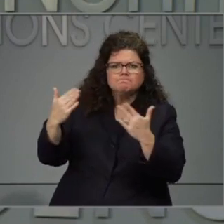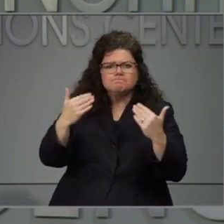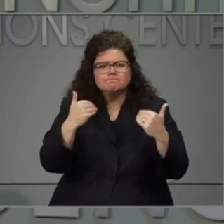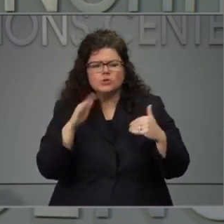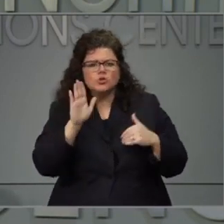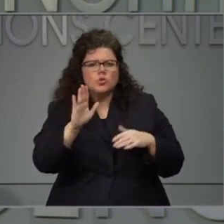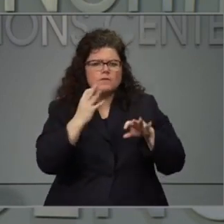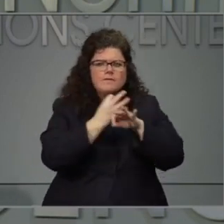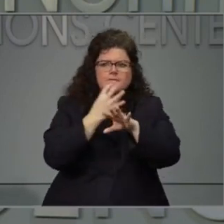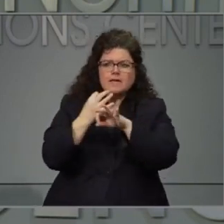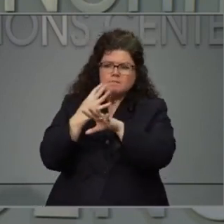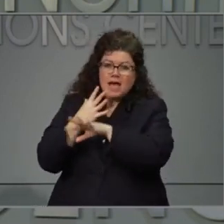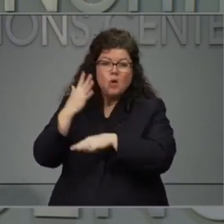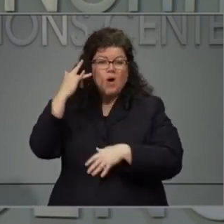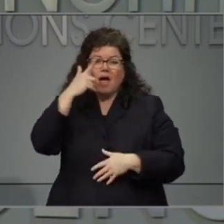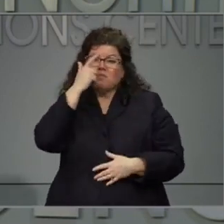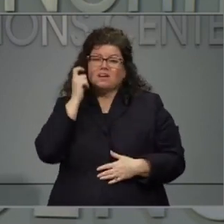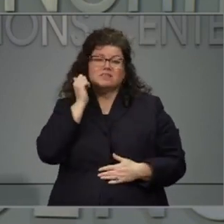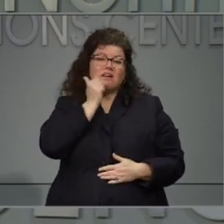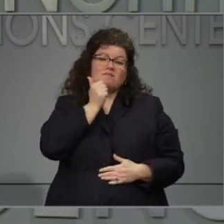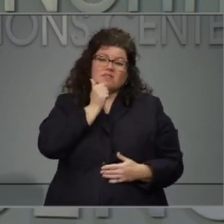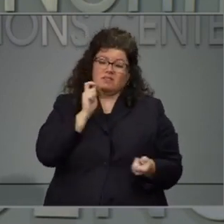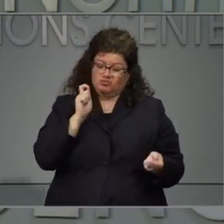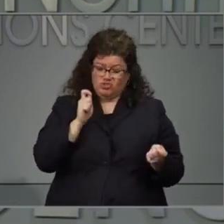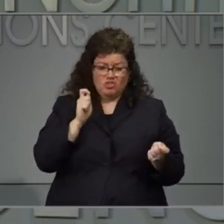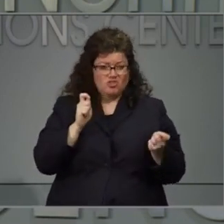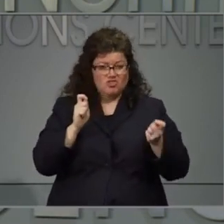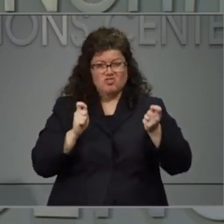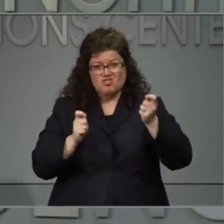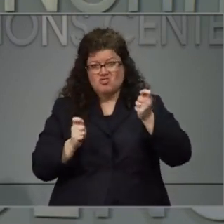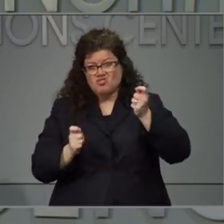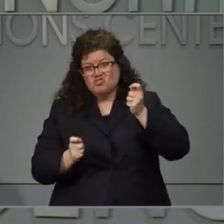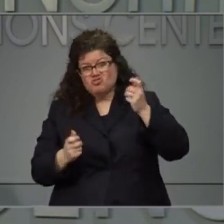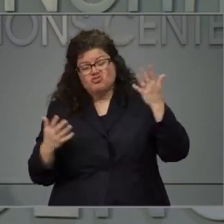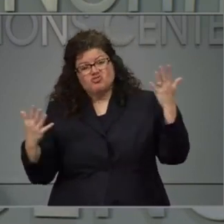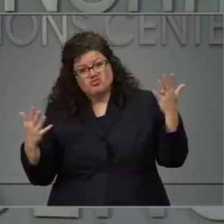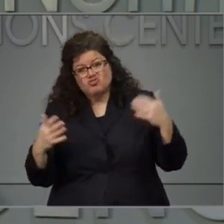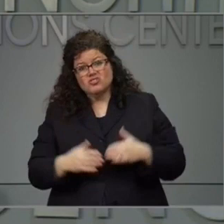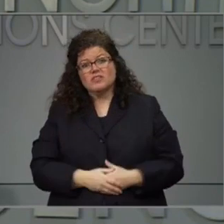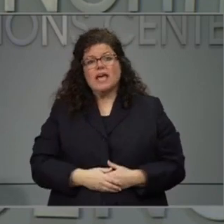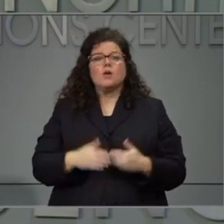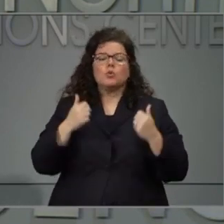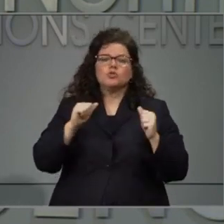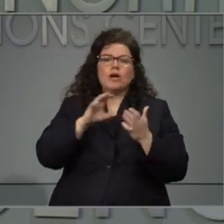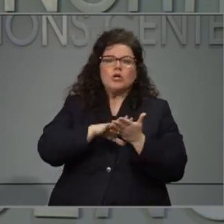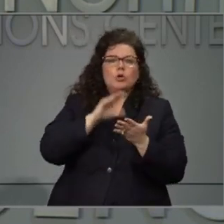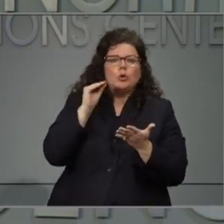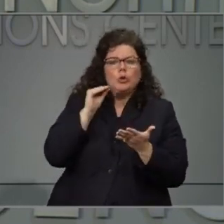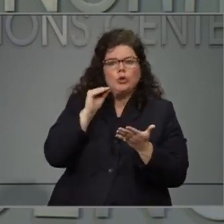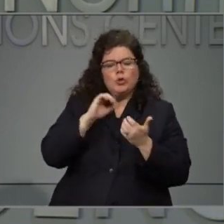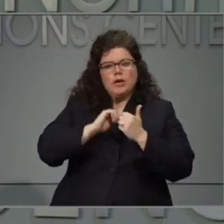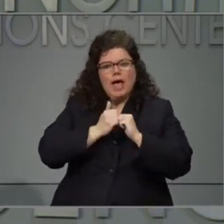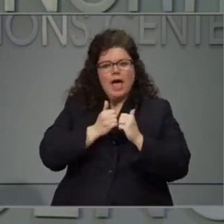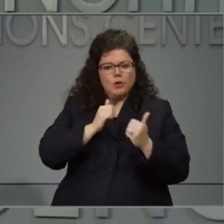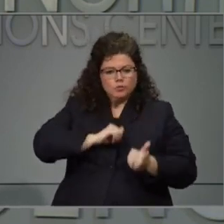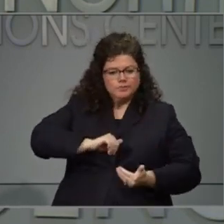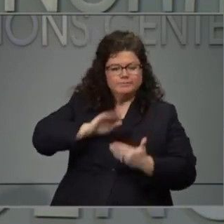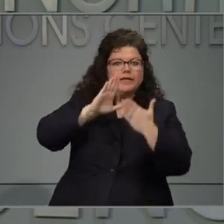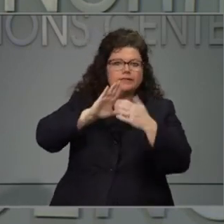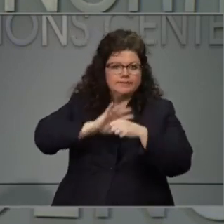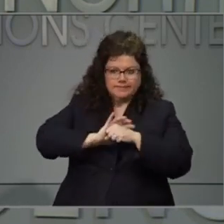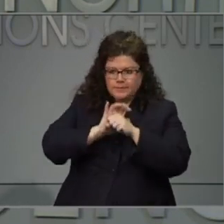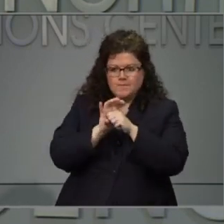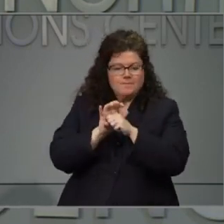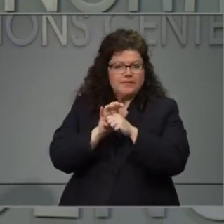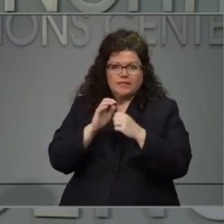and ever-changing. And we're also learning how to operate in a new